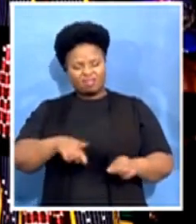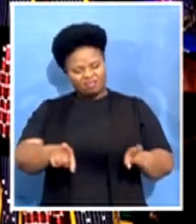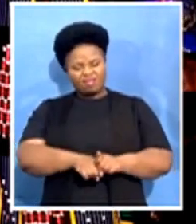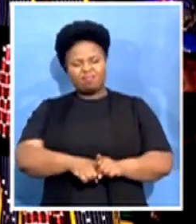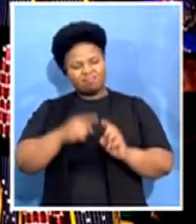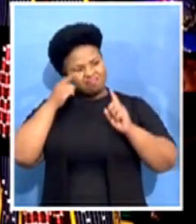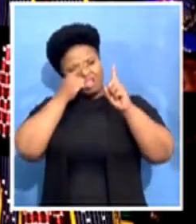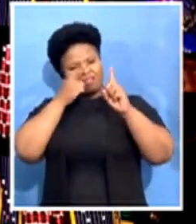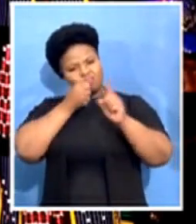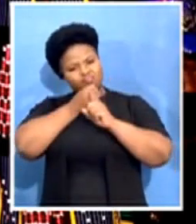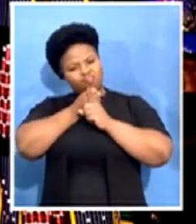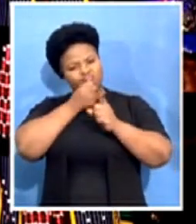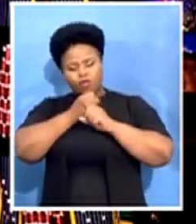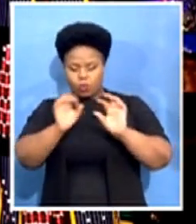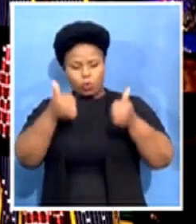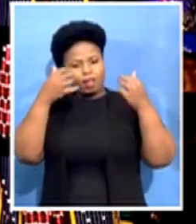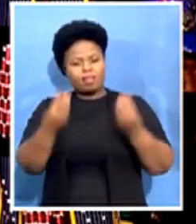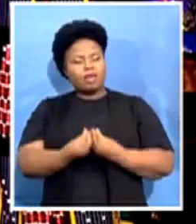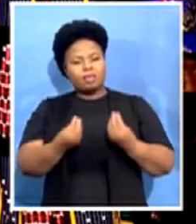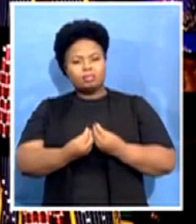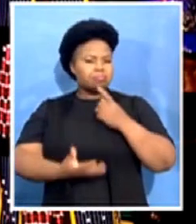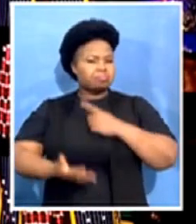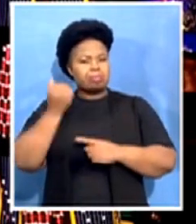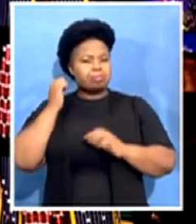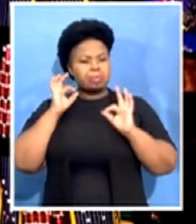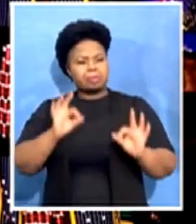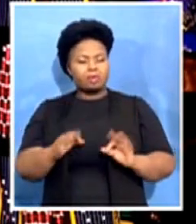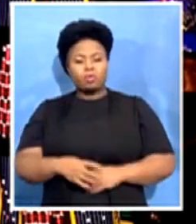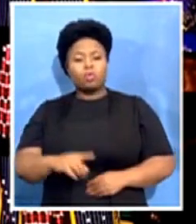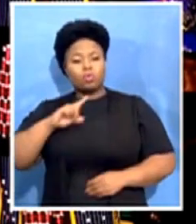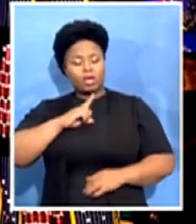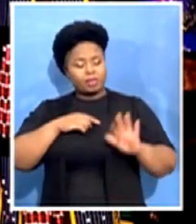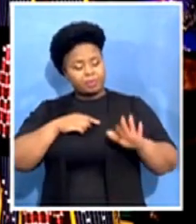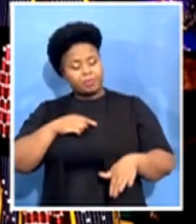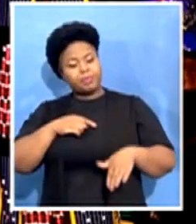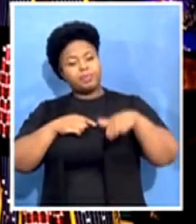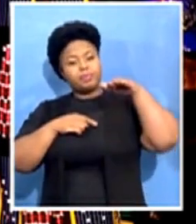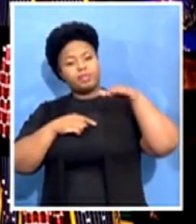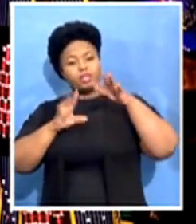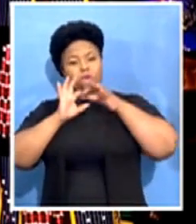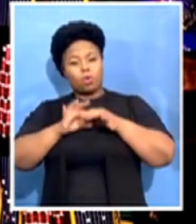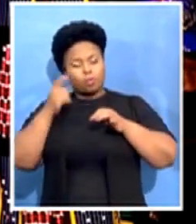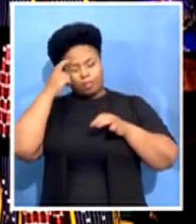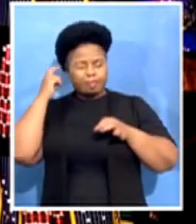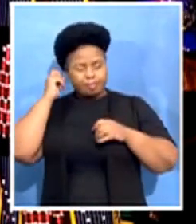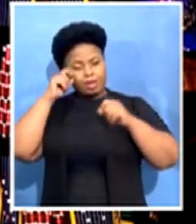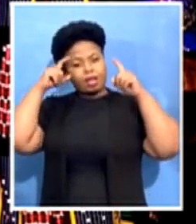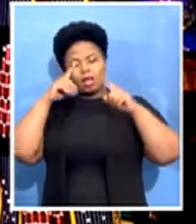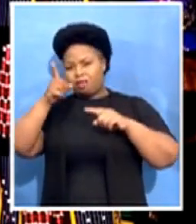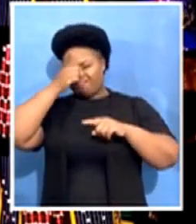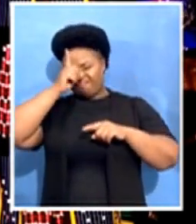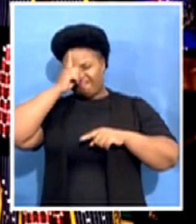She grew up in a home of consciousness, black identity, and a quest for